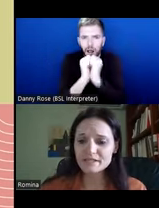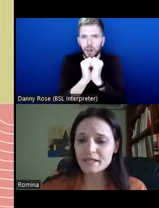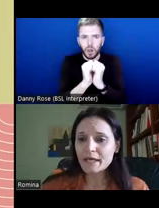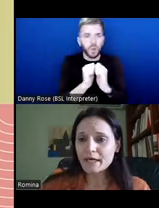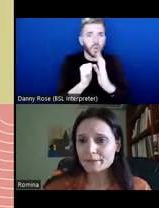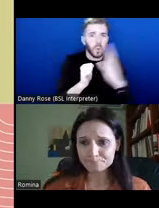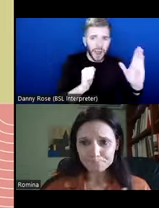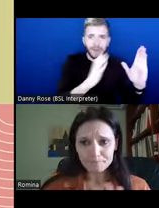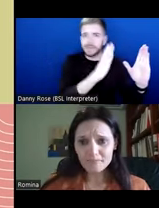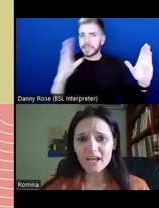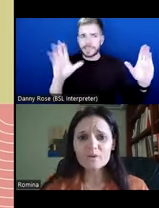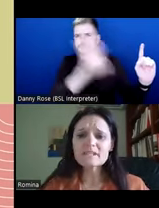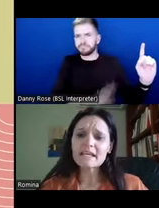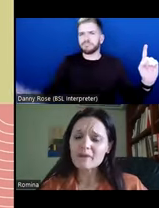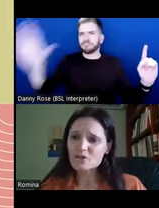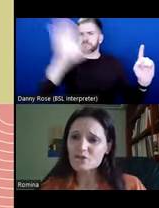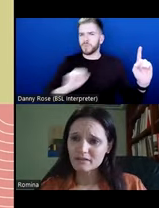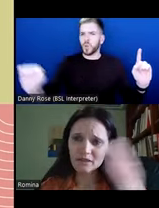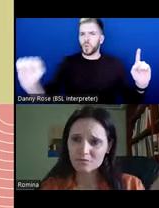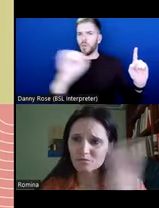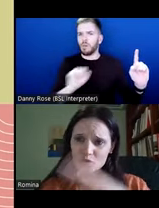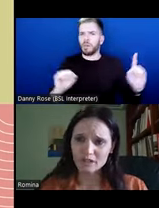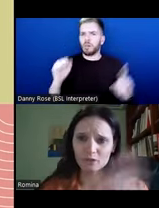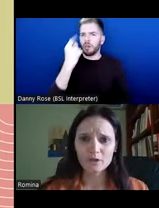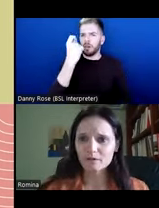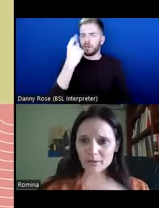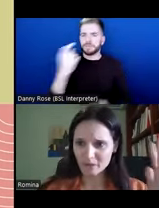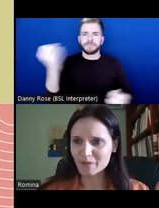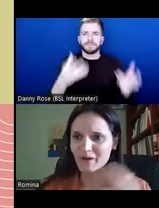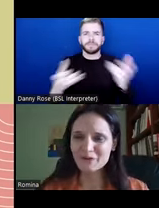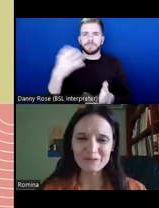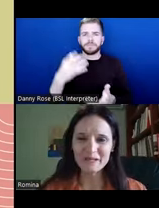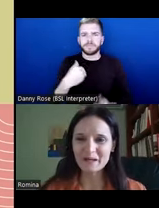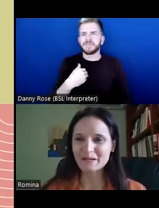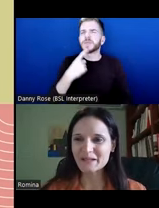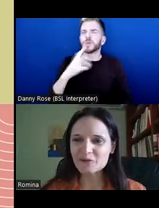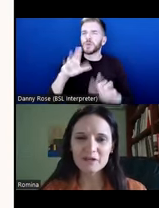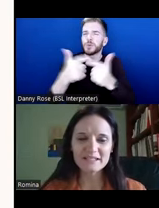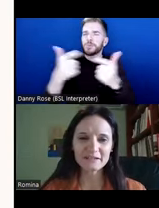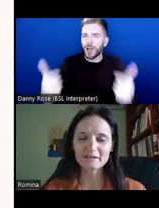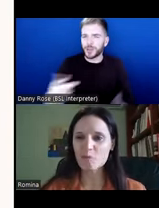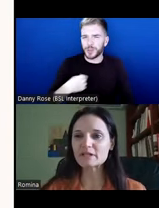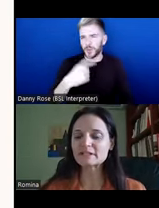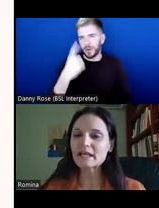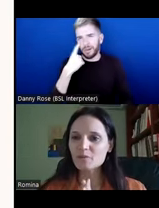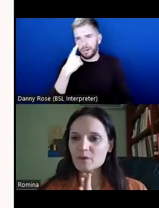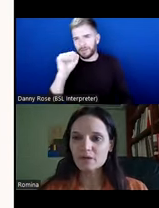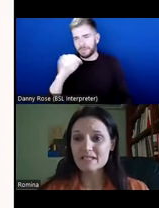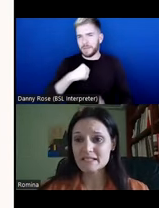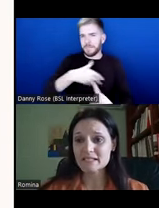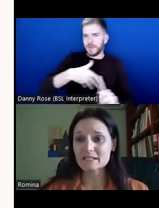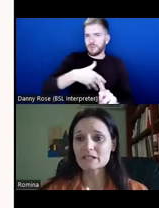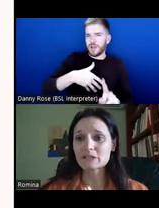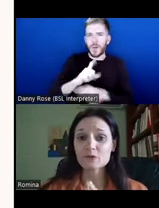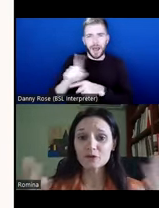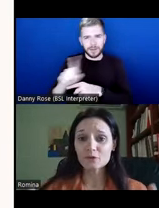communities. I won't say much, I think you can look up about my background later on, it's not that important. But what I